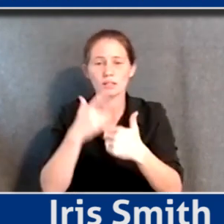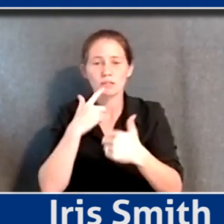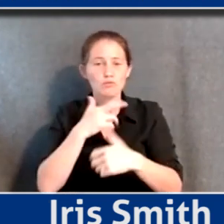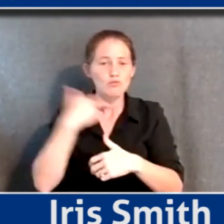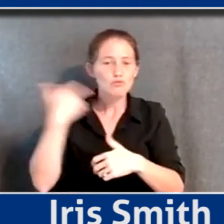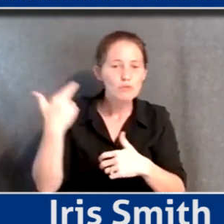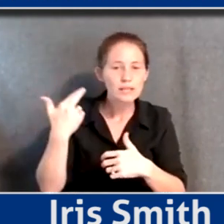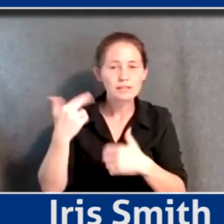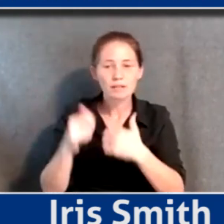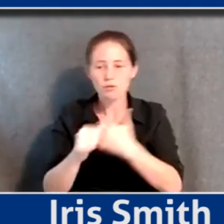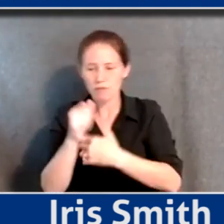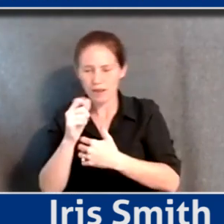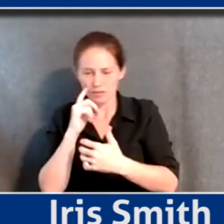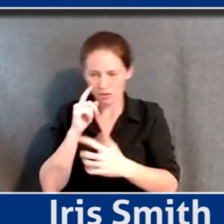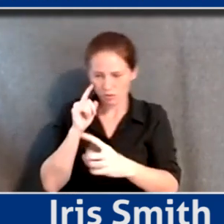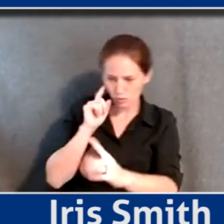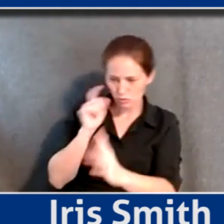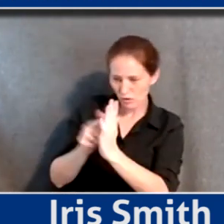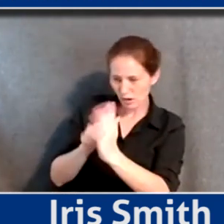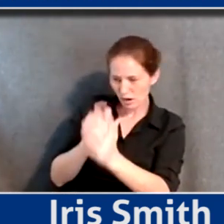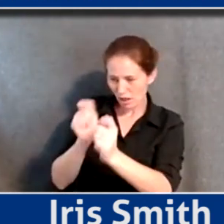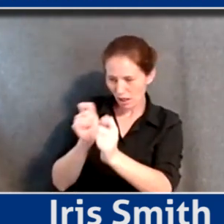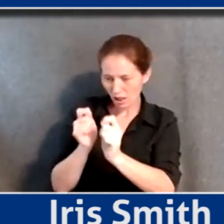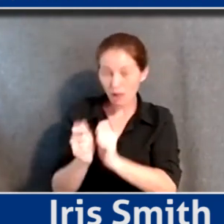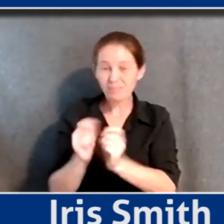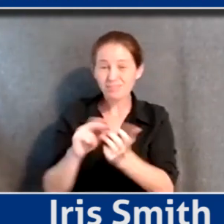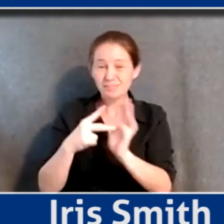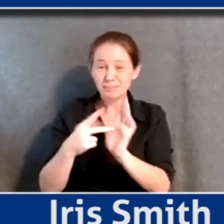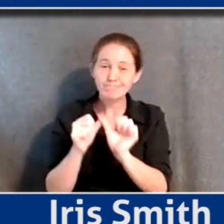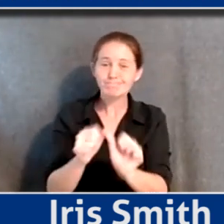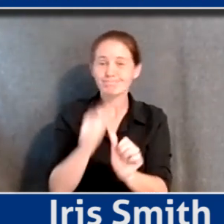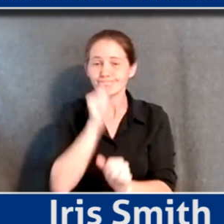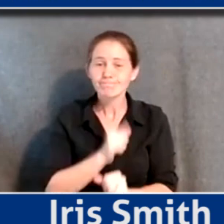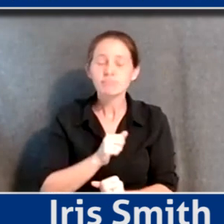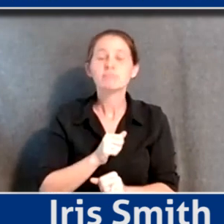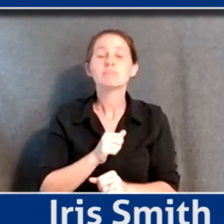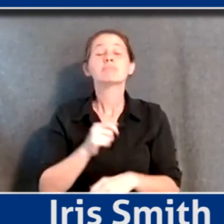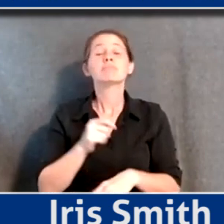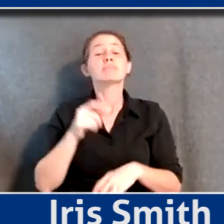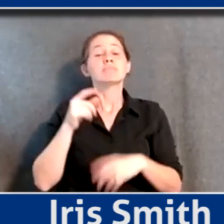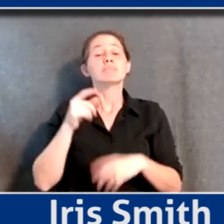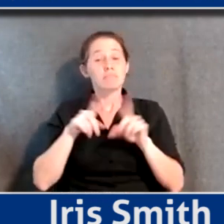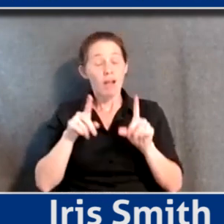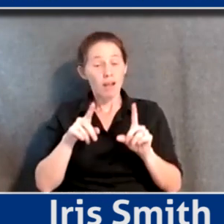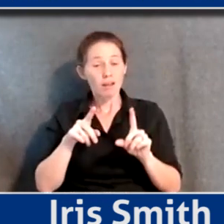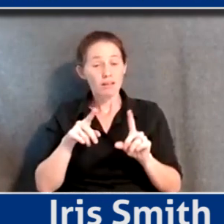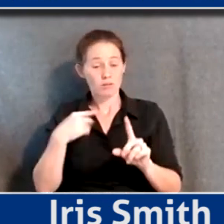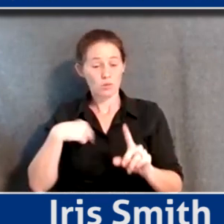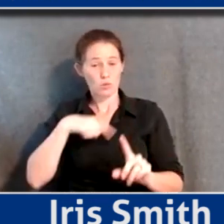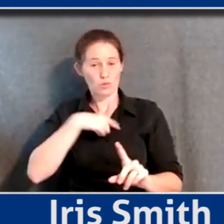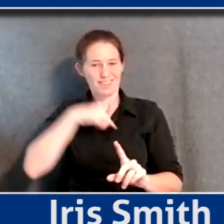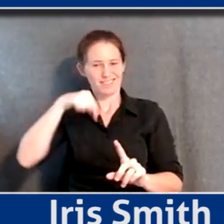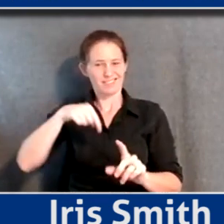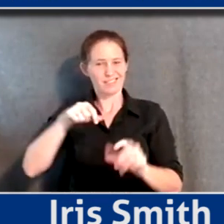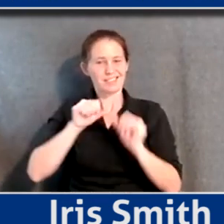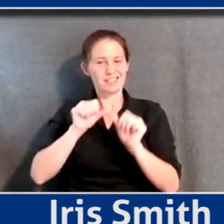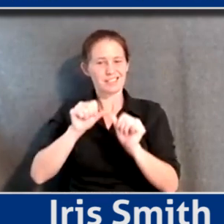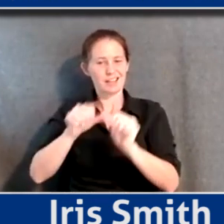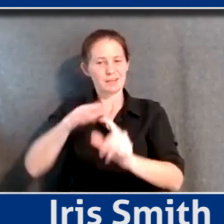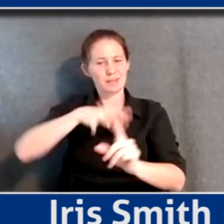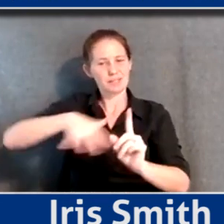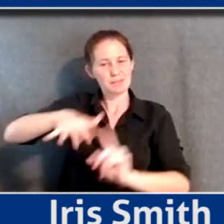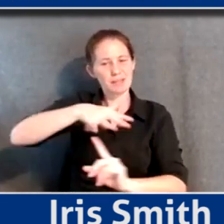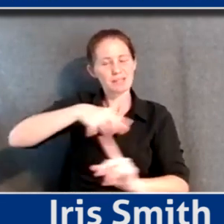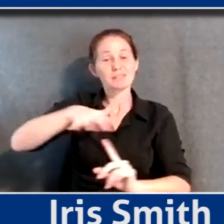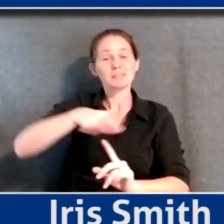and threats, which is kind of where our resilience work comes into play. But effectively, we in the sustainability space have always been